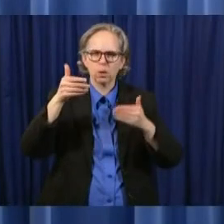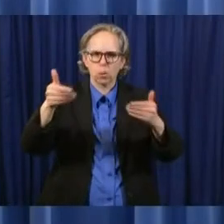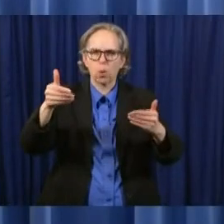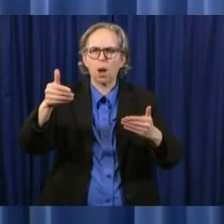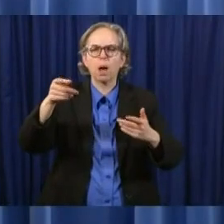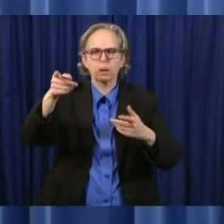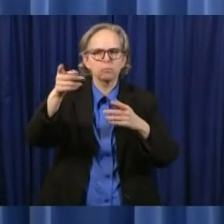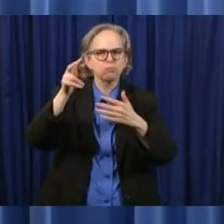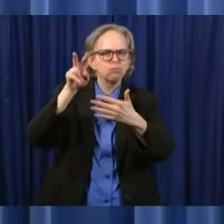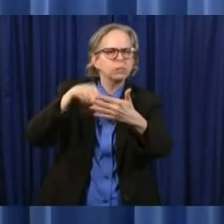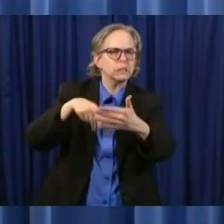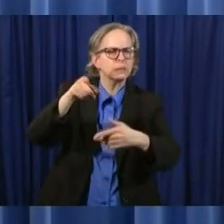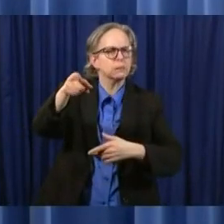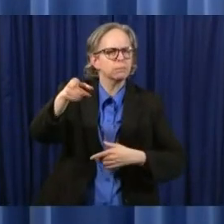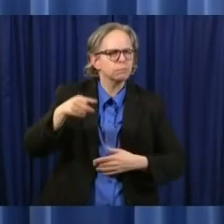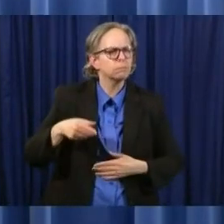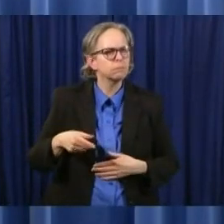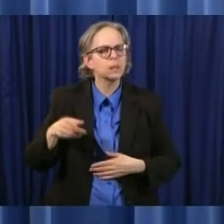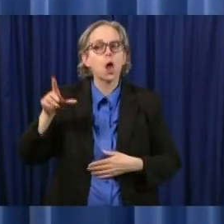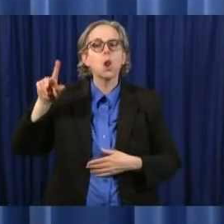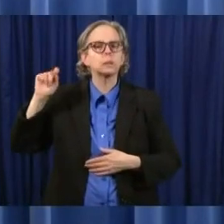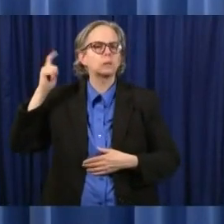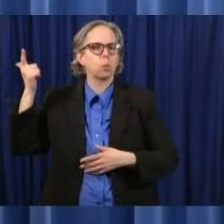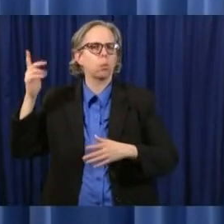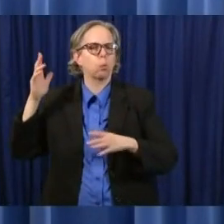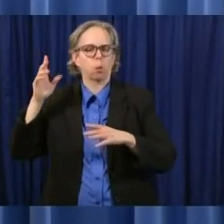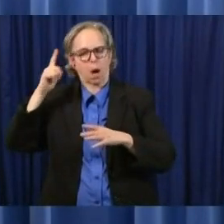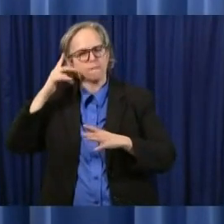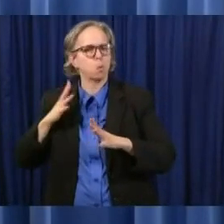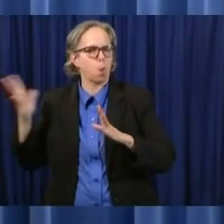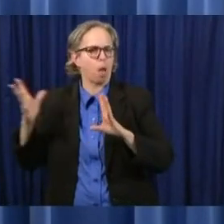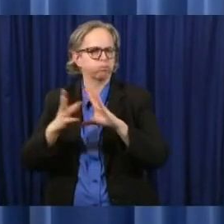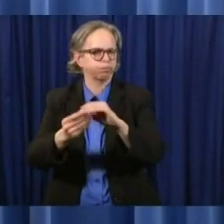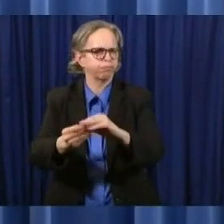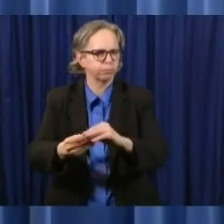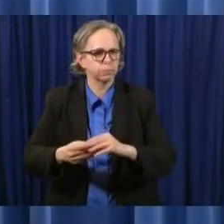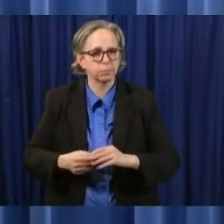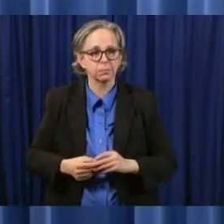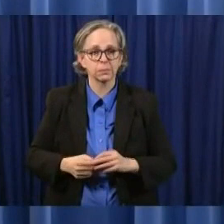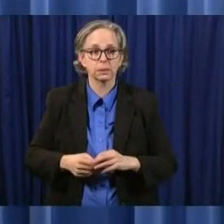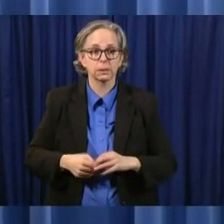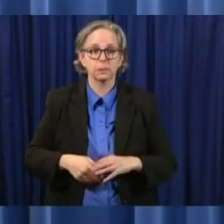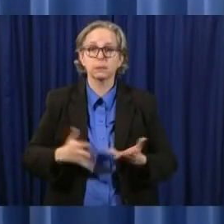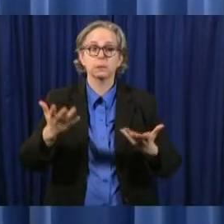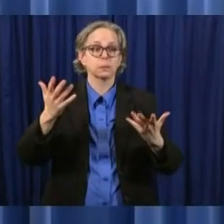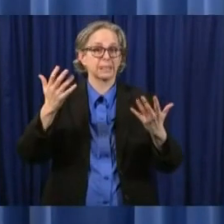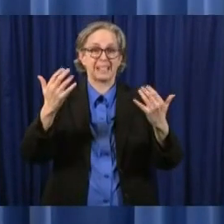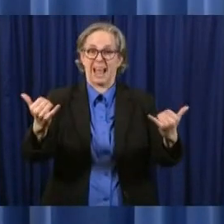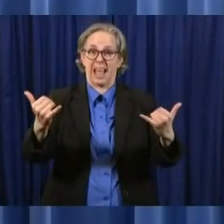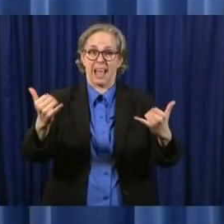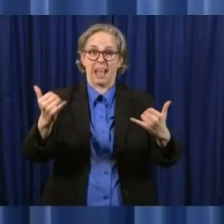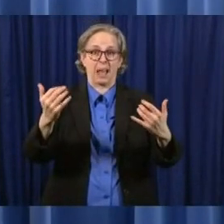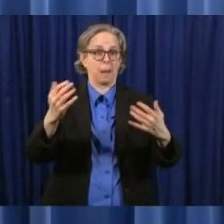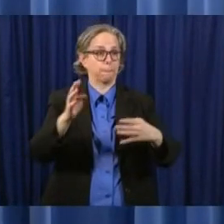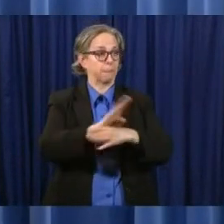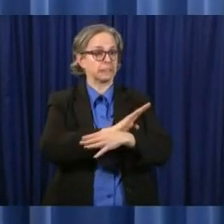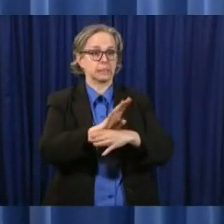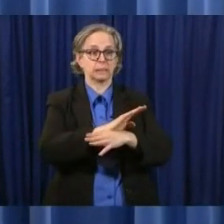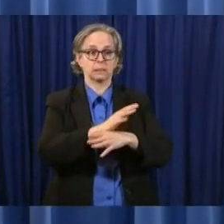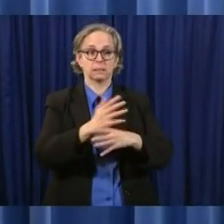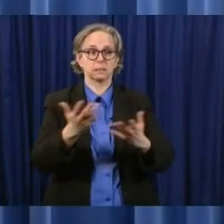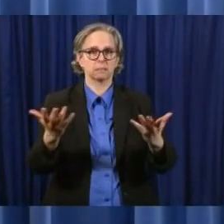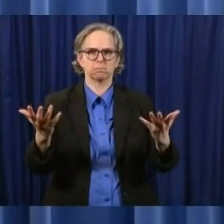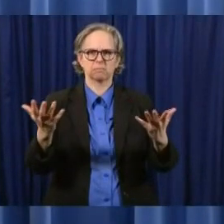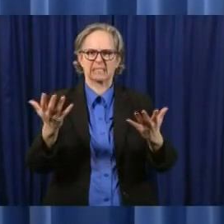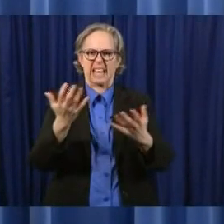businesses today will be safer from any kind of infectious disease than